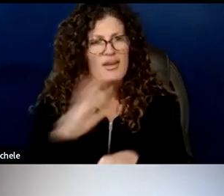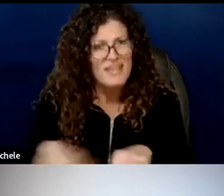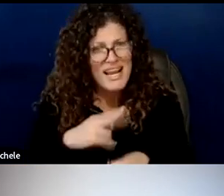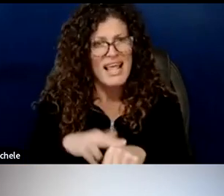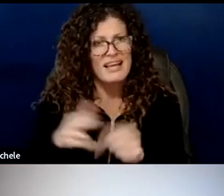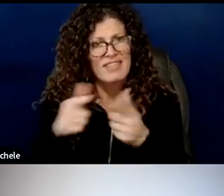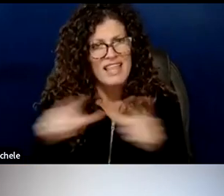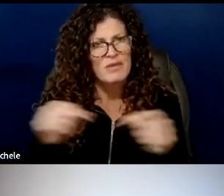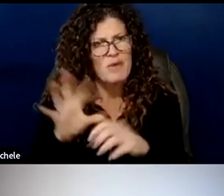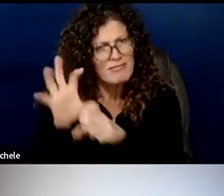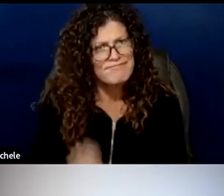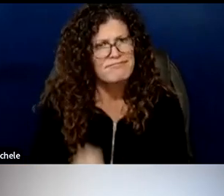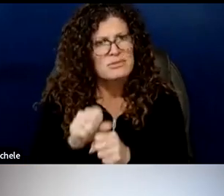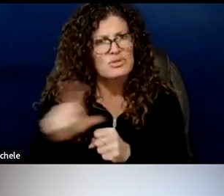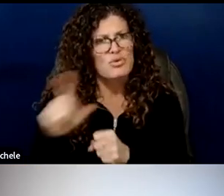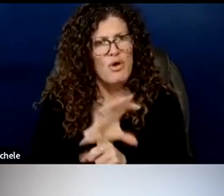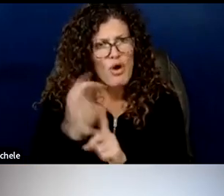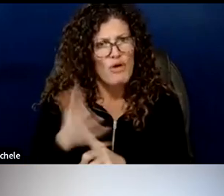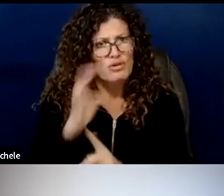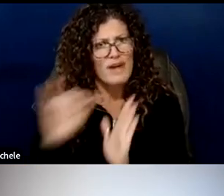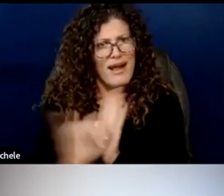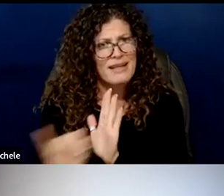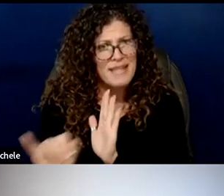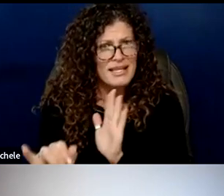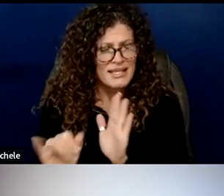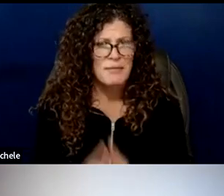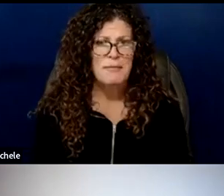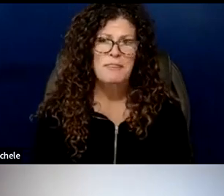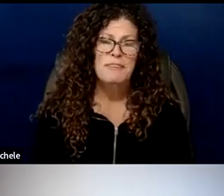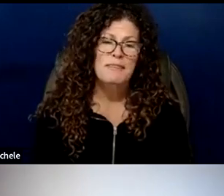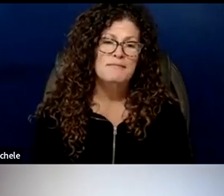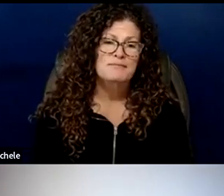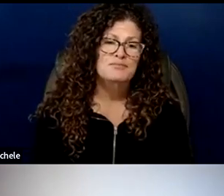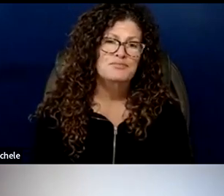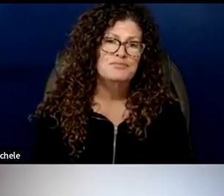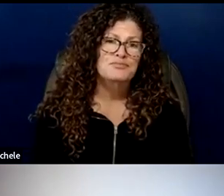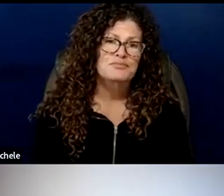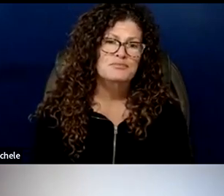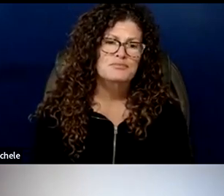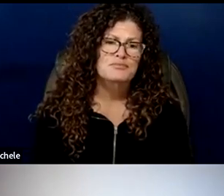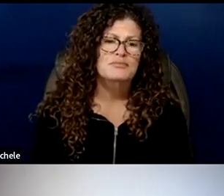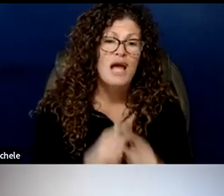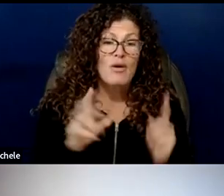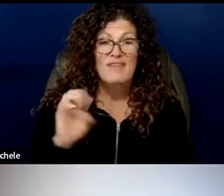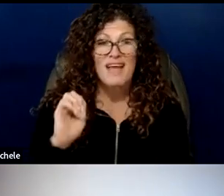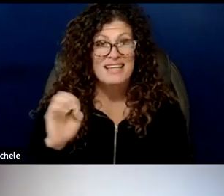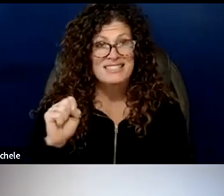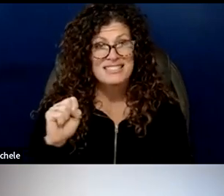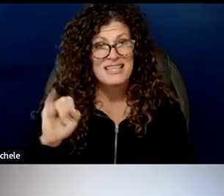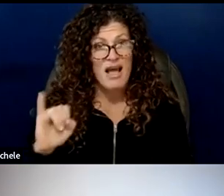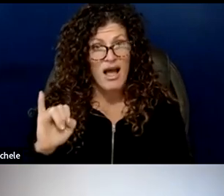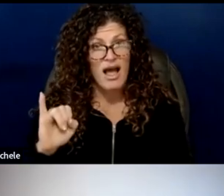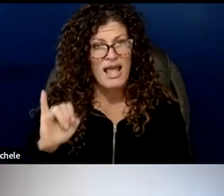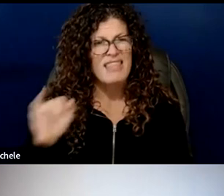the important tie to their cultural identity that it represents however sei is a subtractive